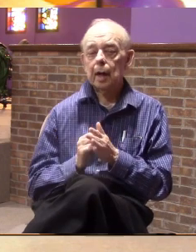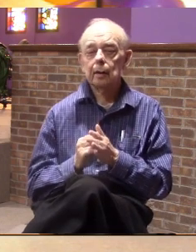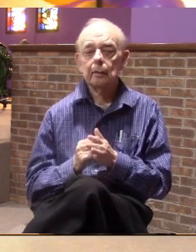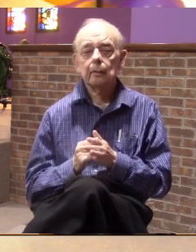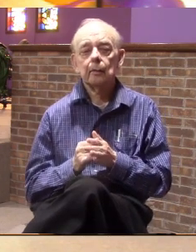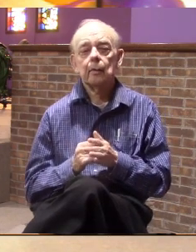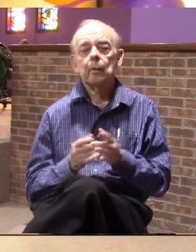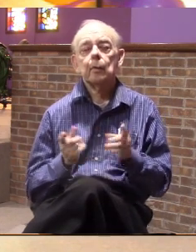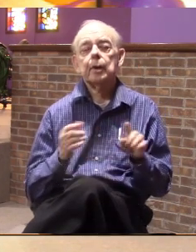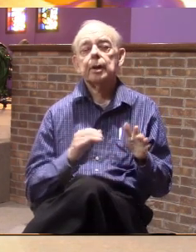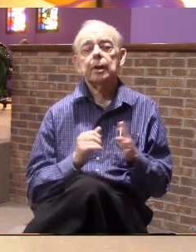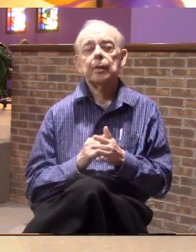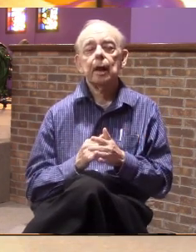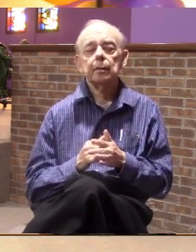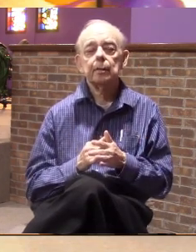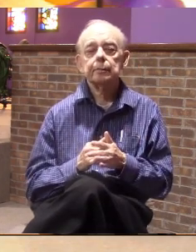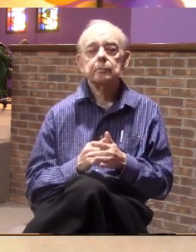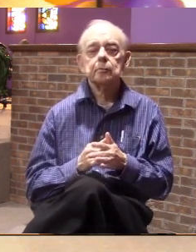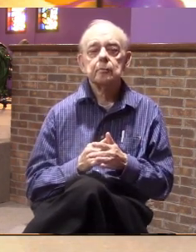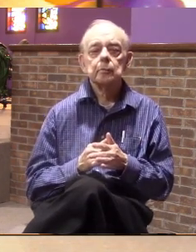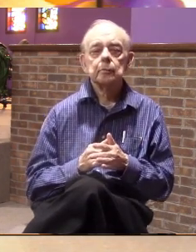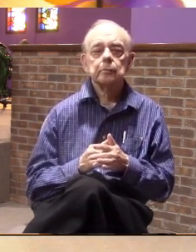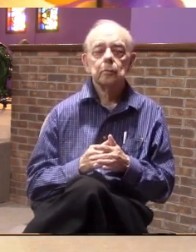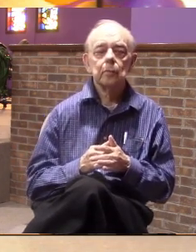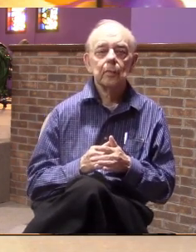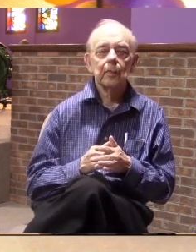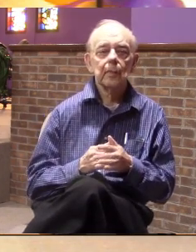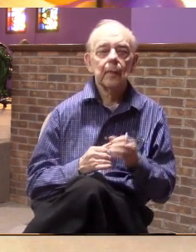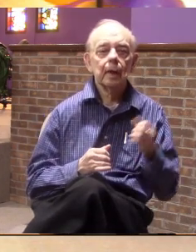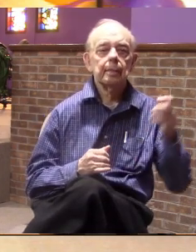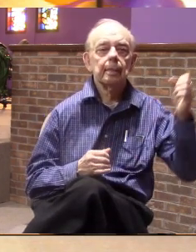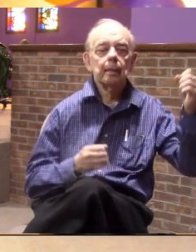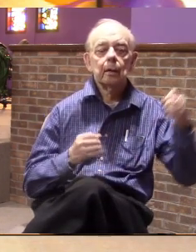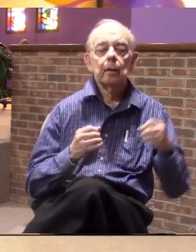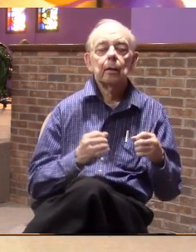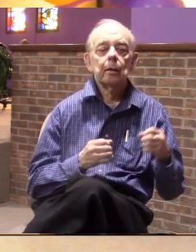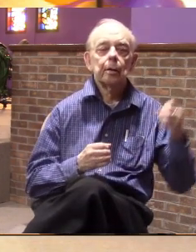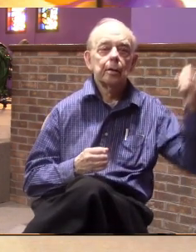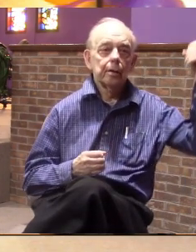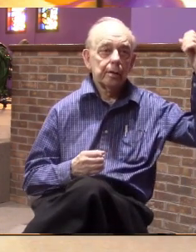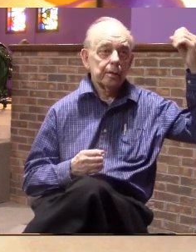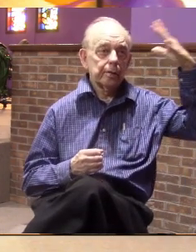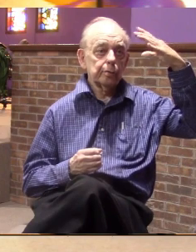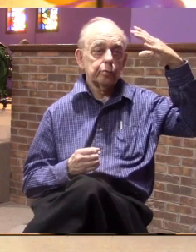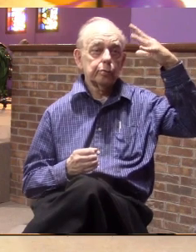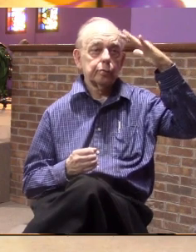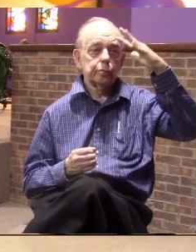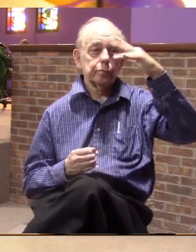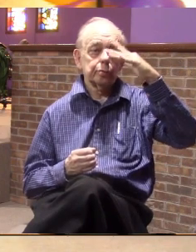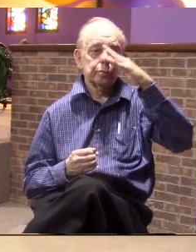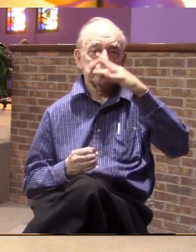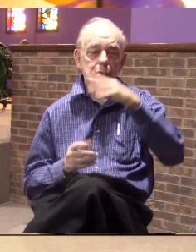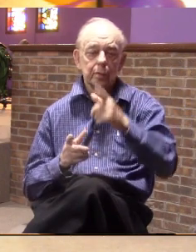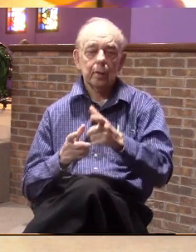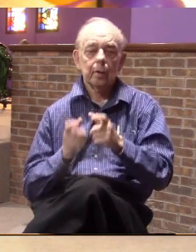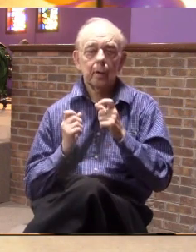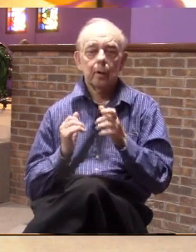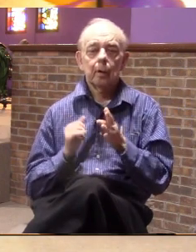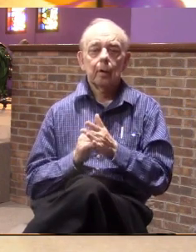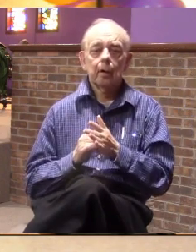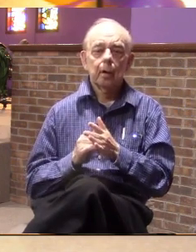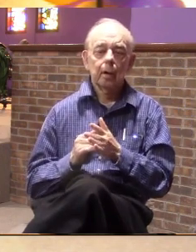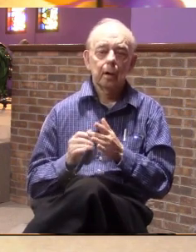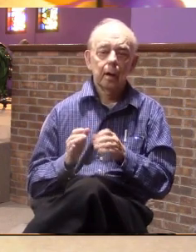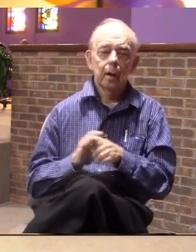and when he did the sun was shining and all of a sudden that